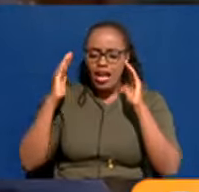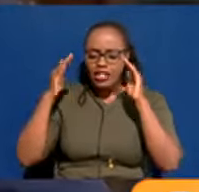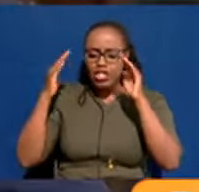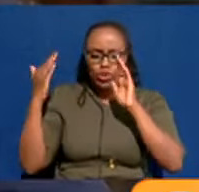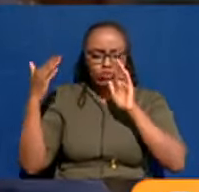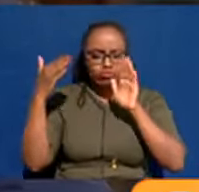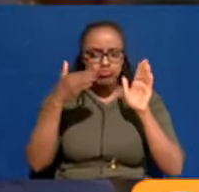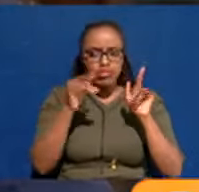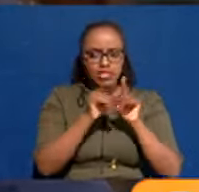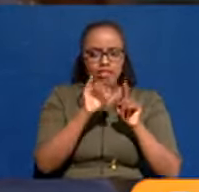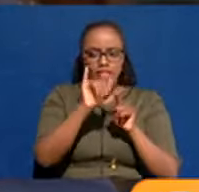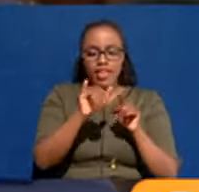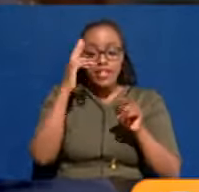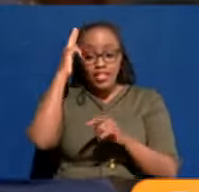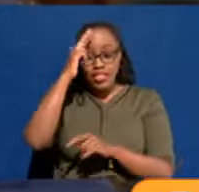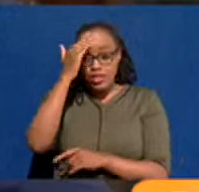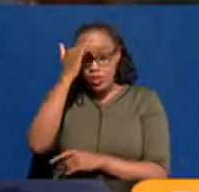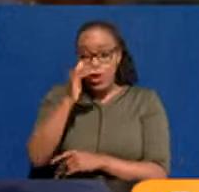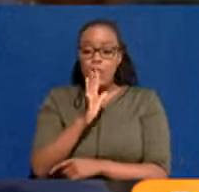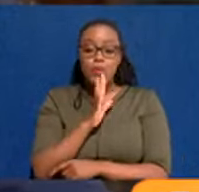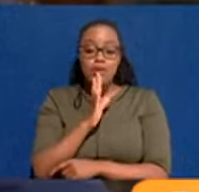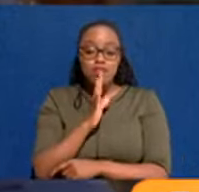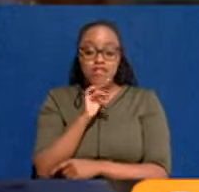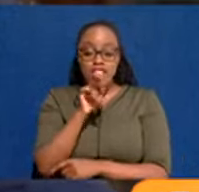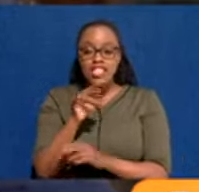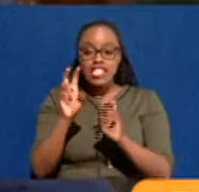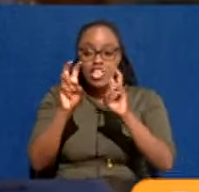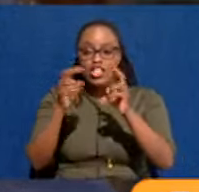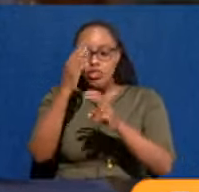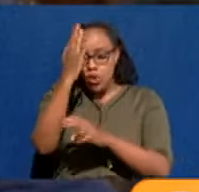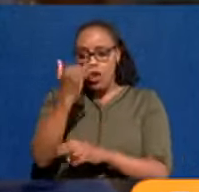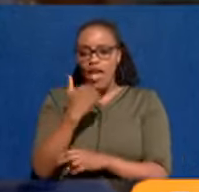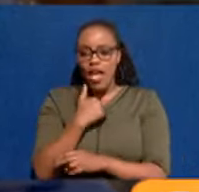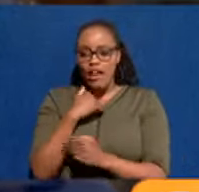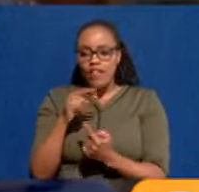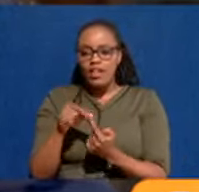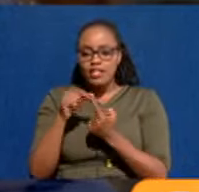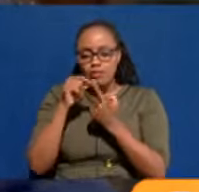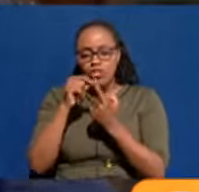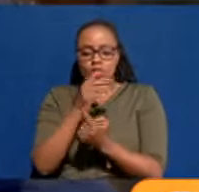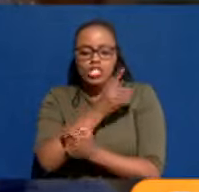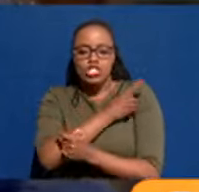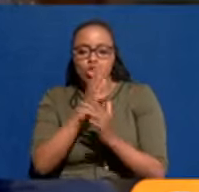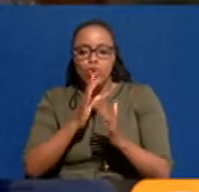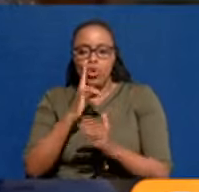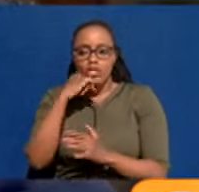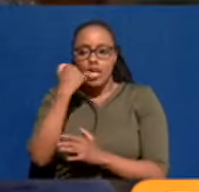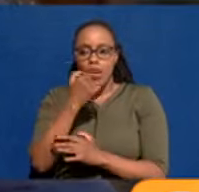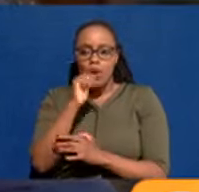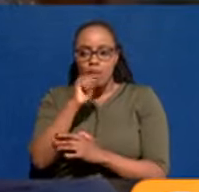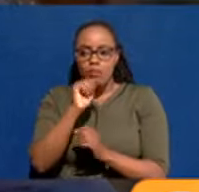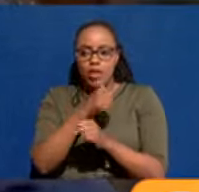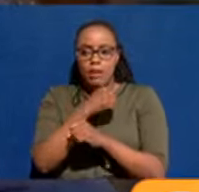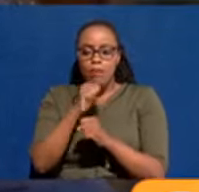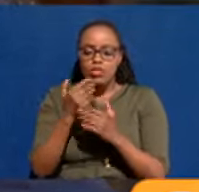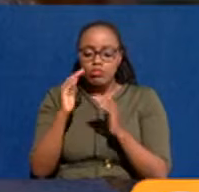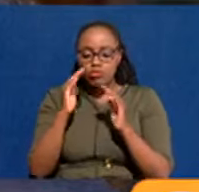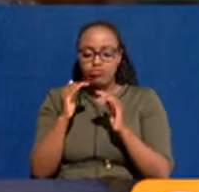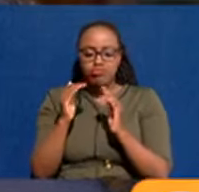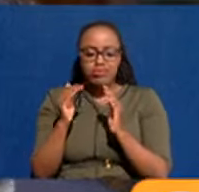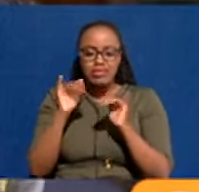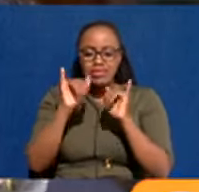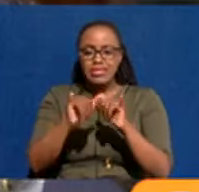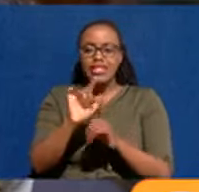co-duties. And that's part of the reason why we were addressing this. Obviously, we have specialist doctors who you can probably not confine in